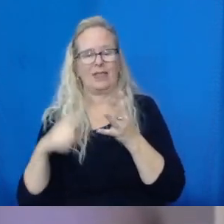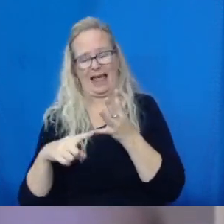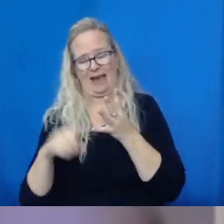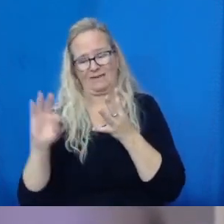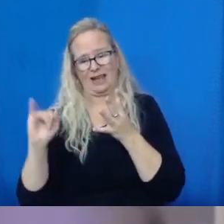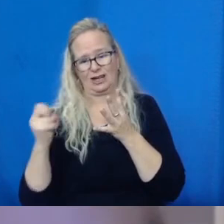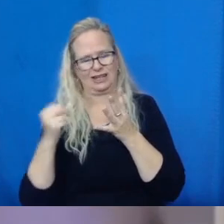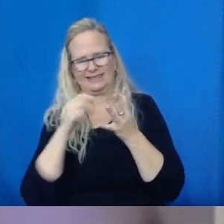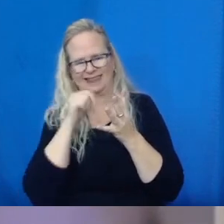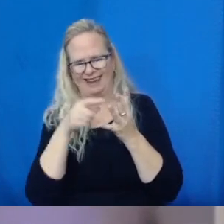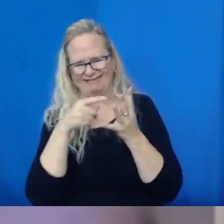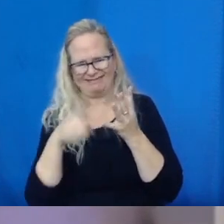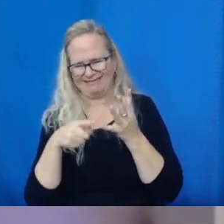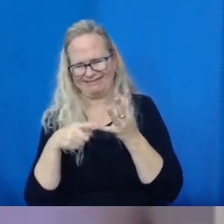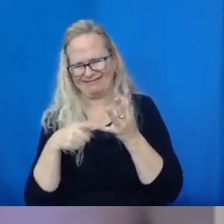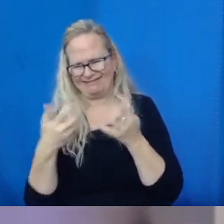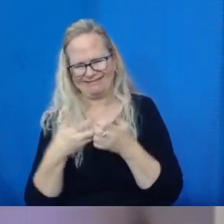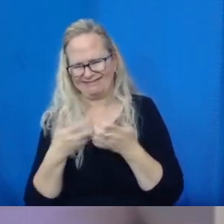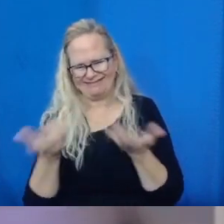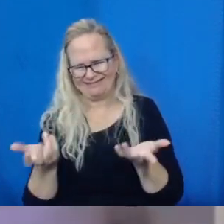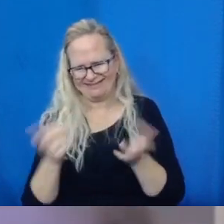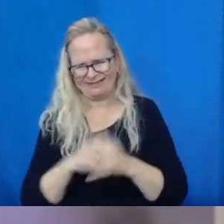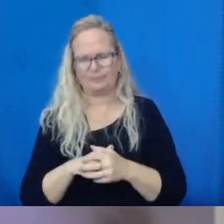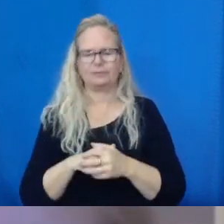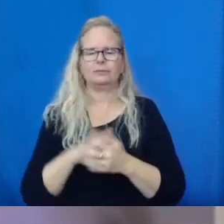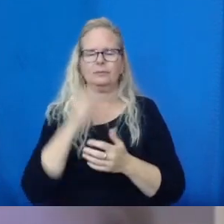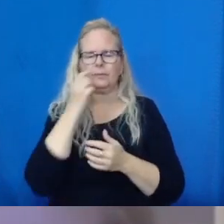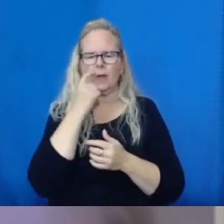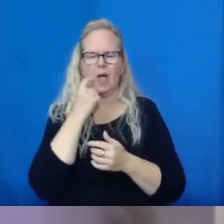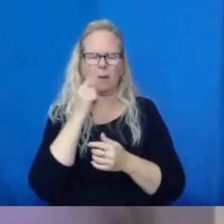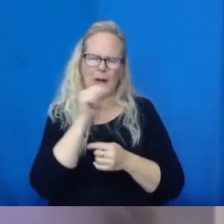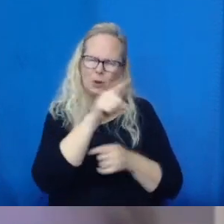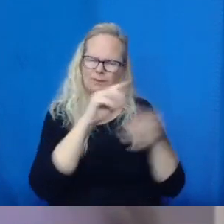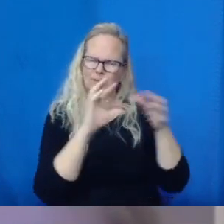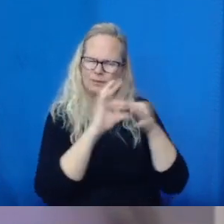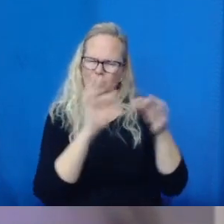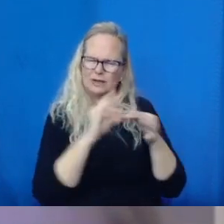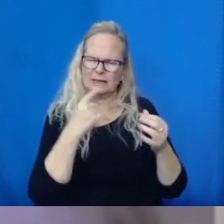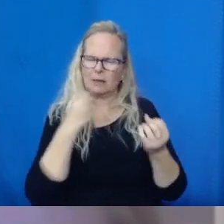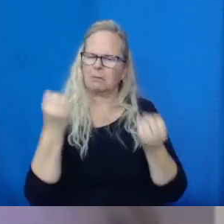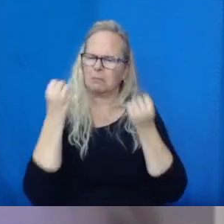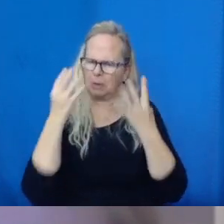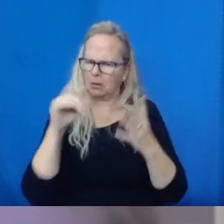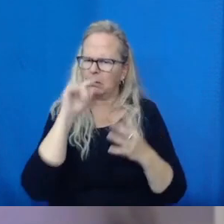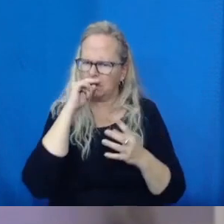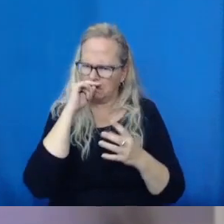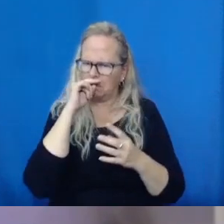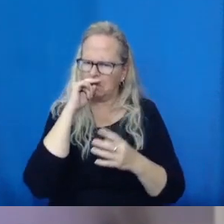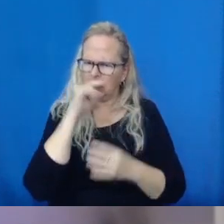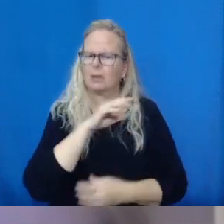of questions in, on both Twitter and in the YouTube stream around where to shop.